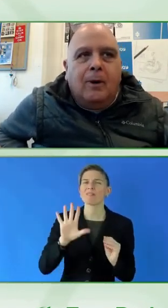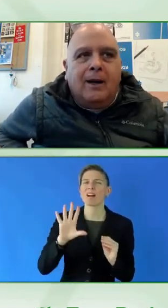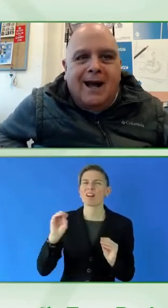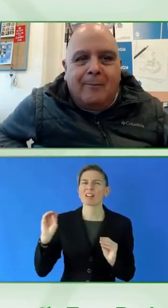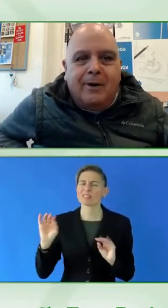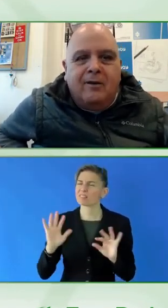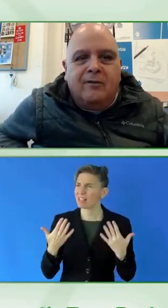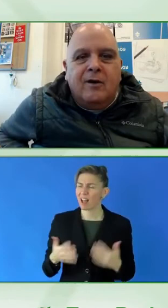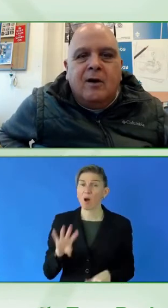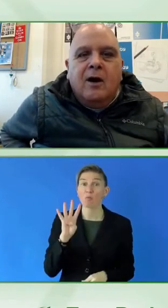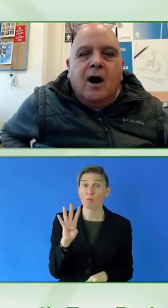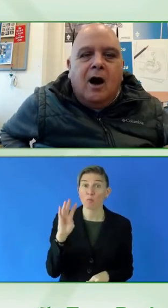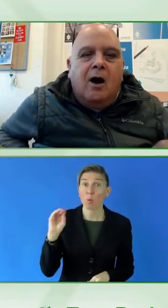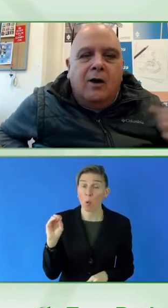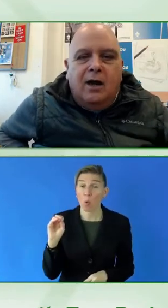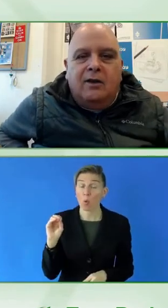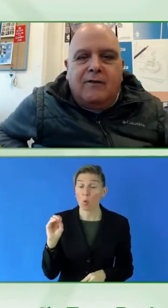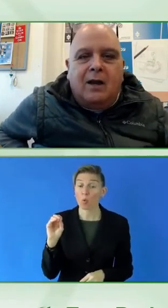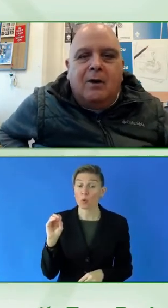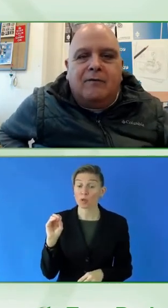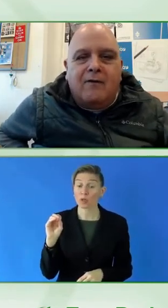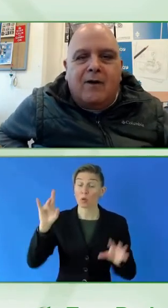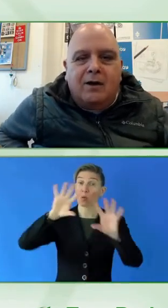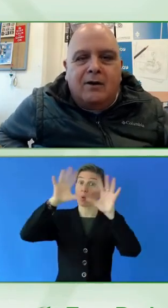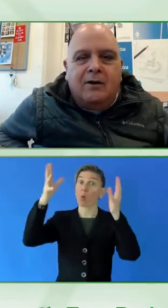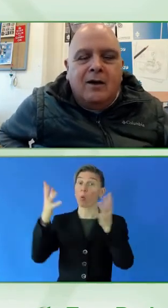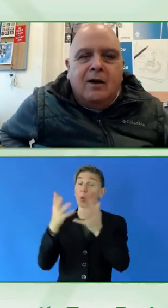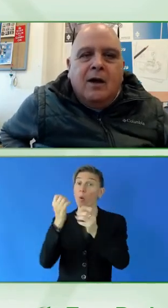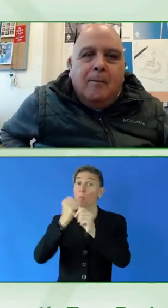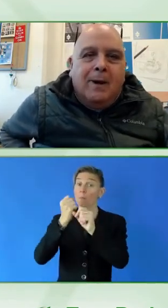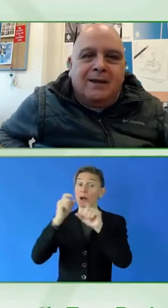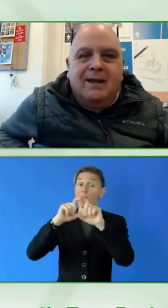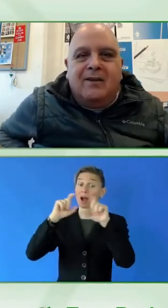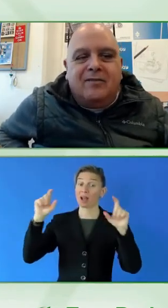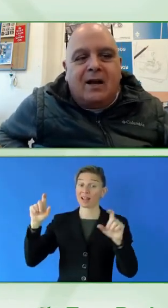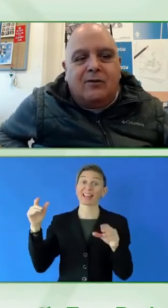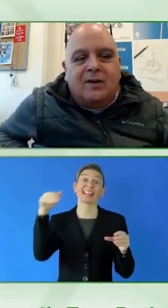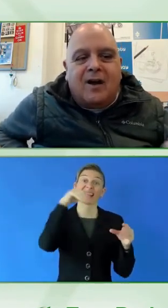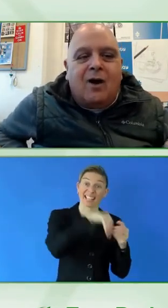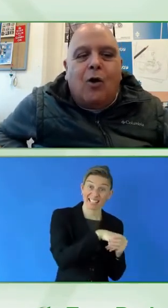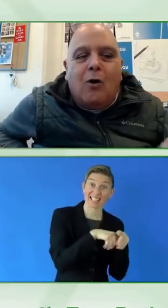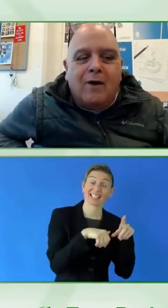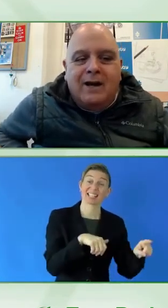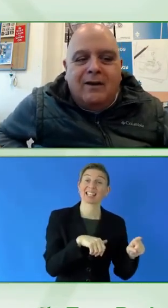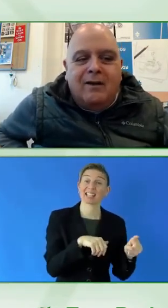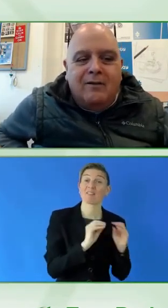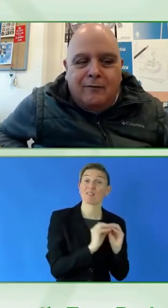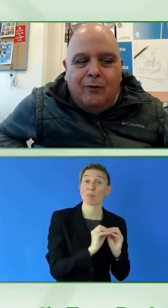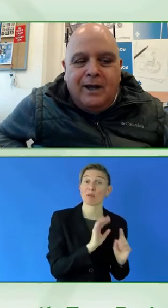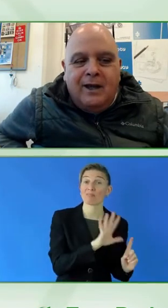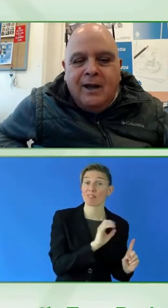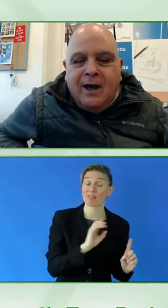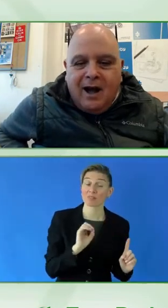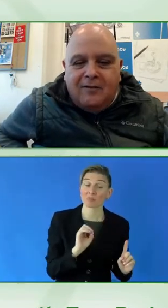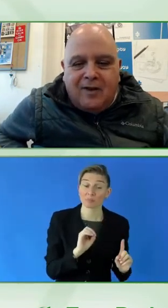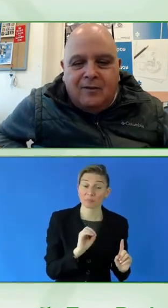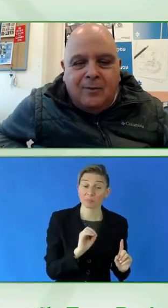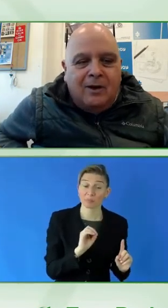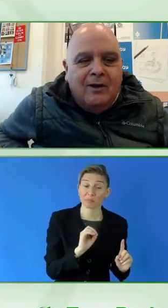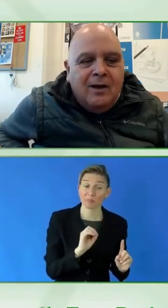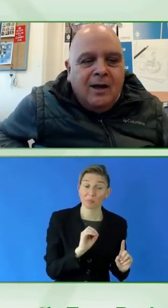global companies are in the valuable 500, but in the status that are already fully